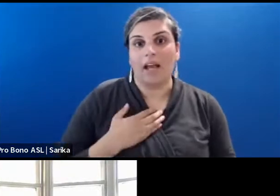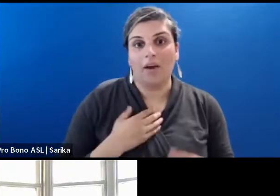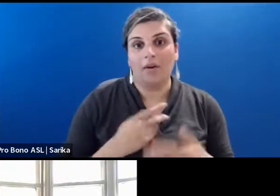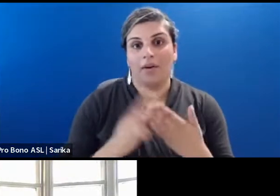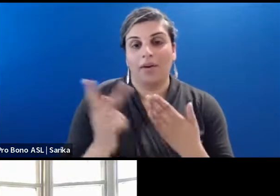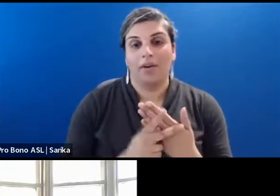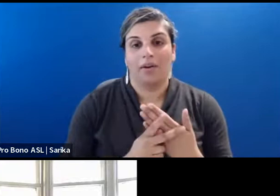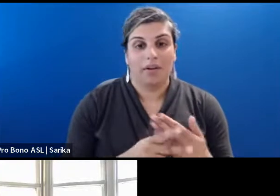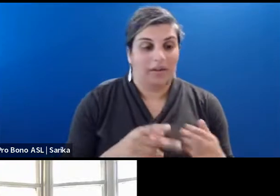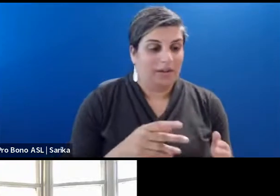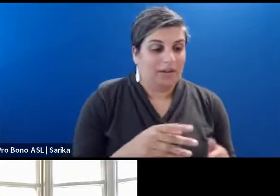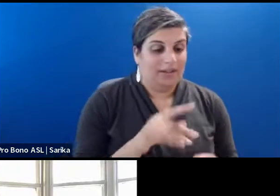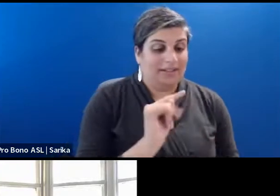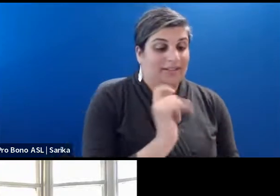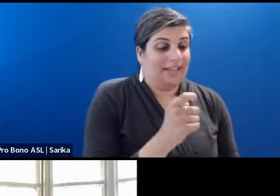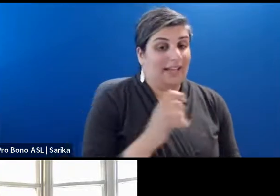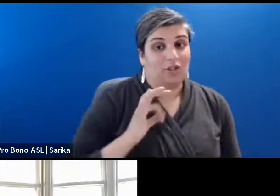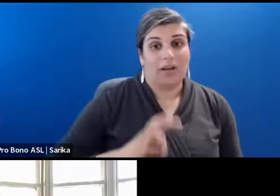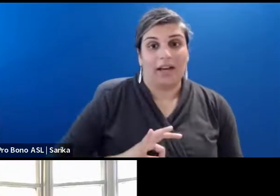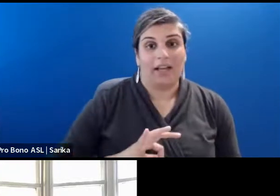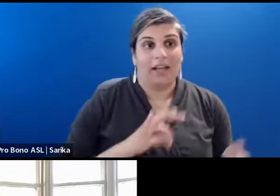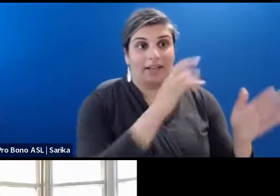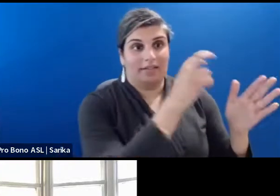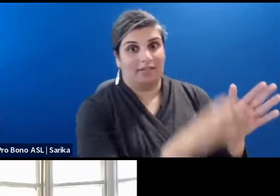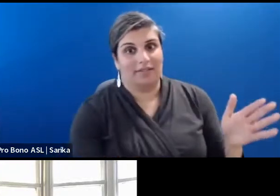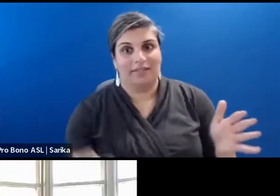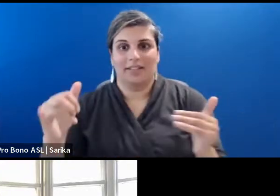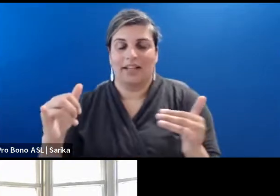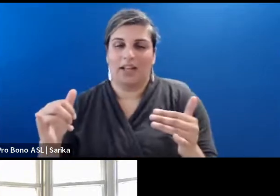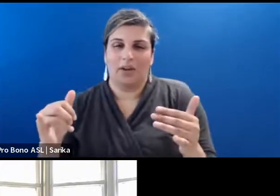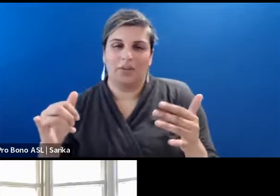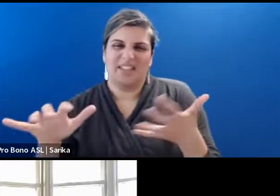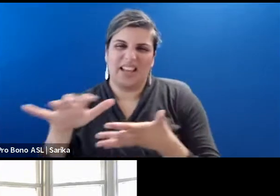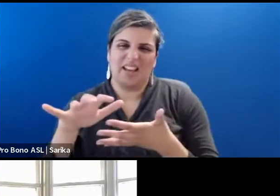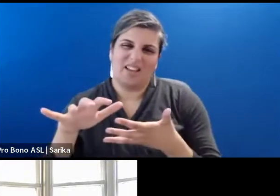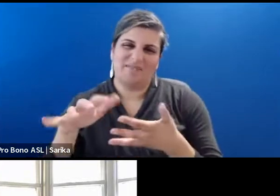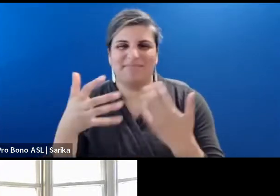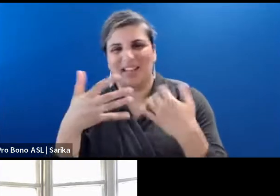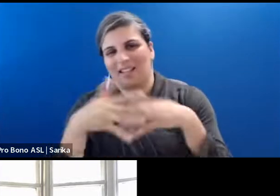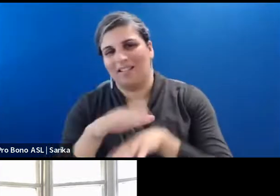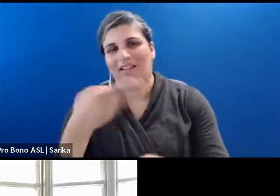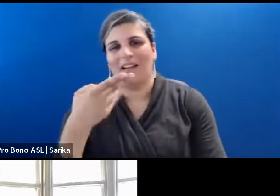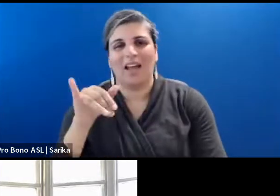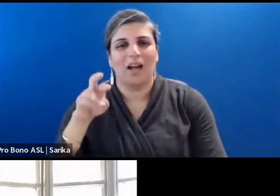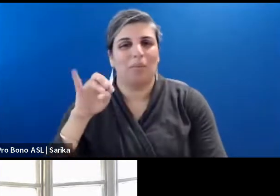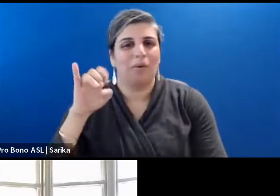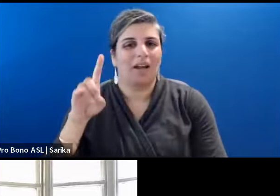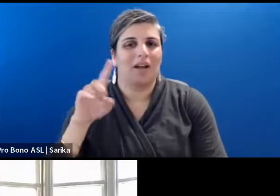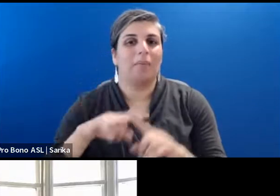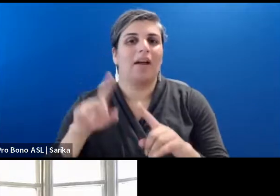a pure tax credit to where it is today, which is a sort of a hybrid, but it's still issued as a tax credit.